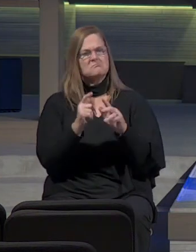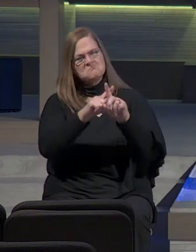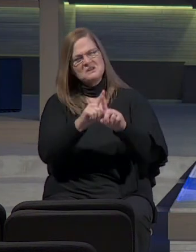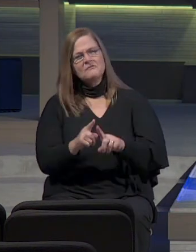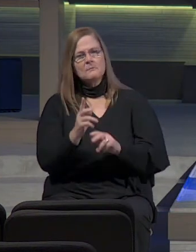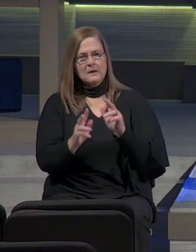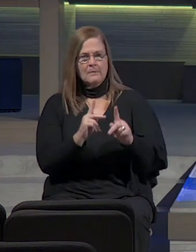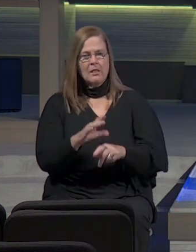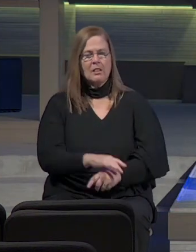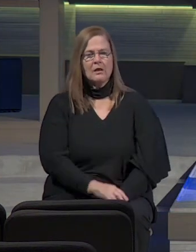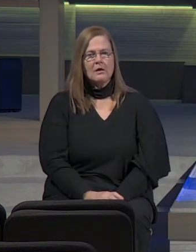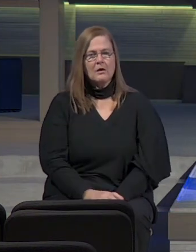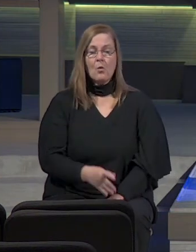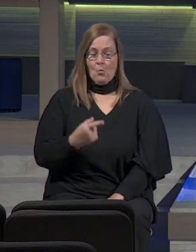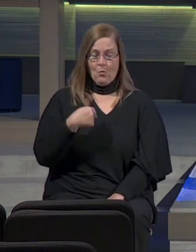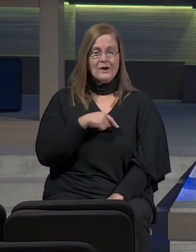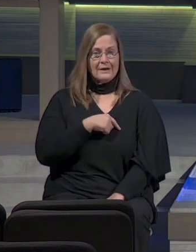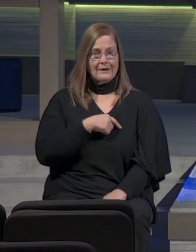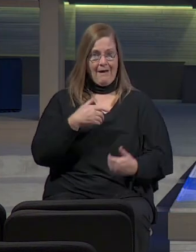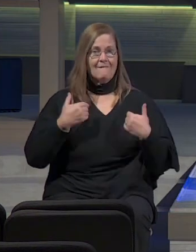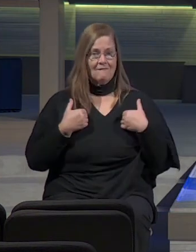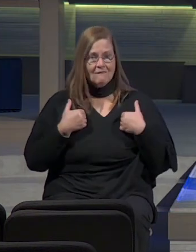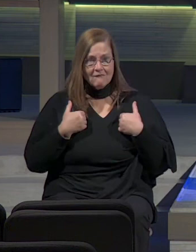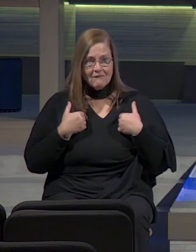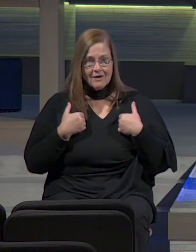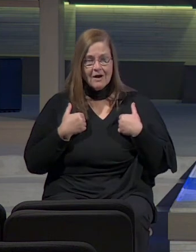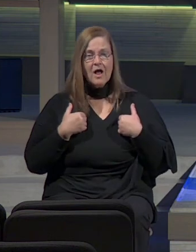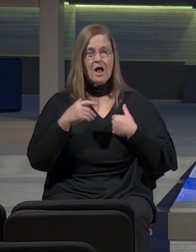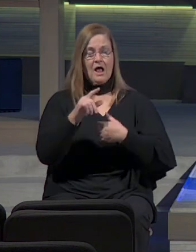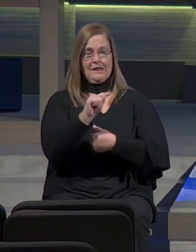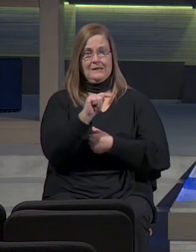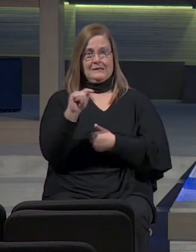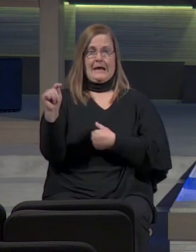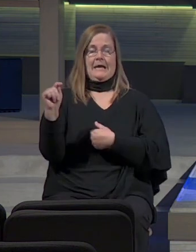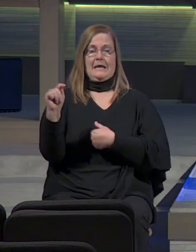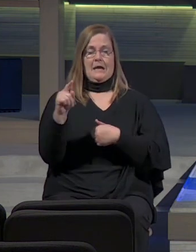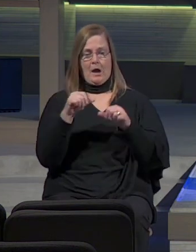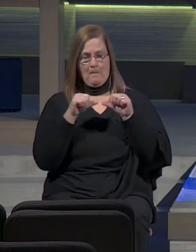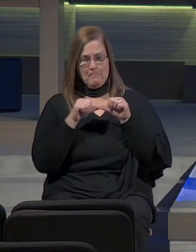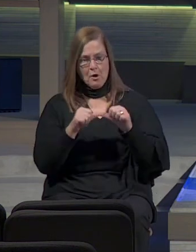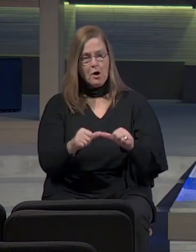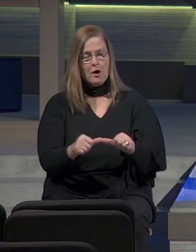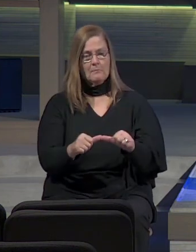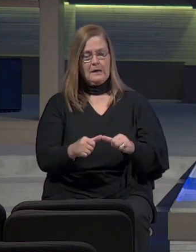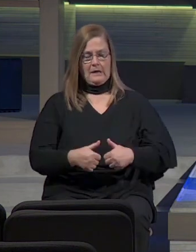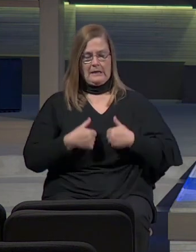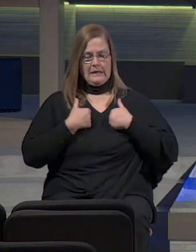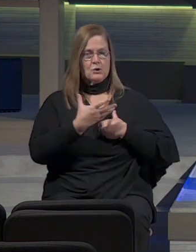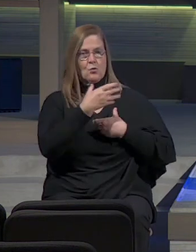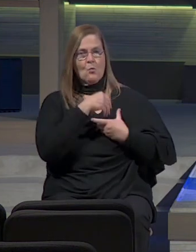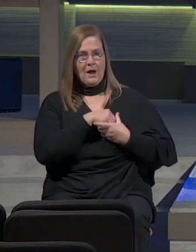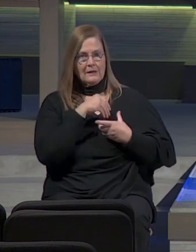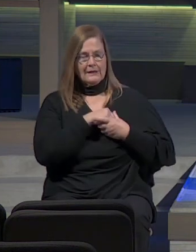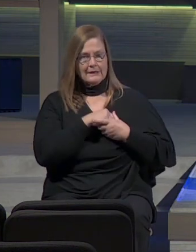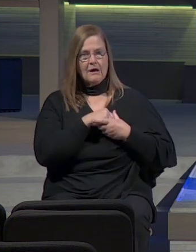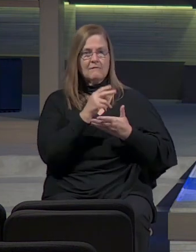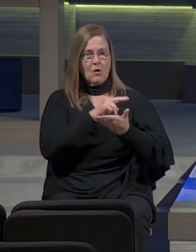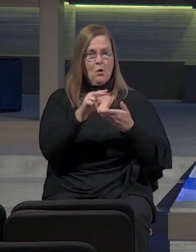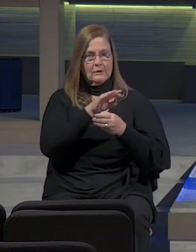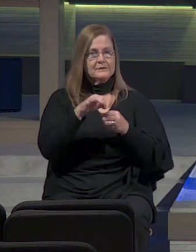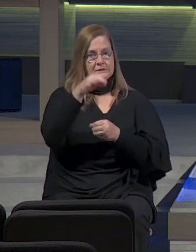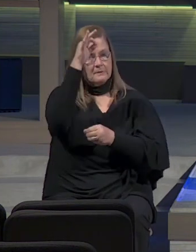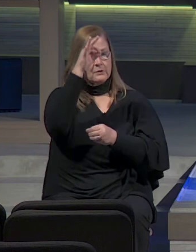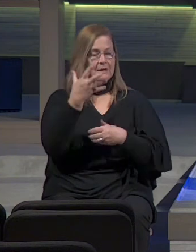people. We have the permanent indwelling of the Spirit in us.